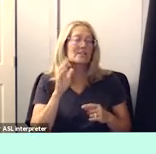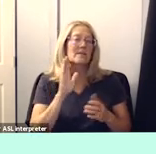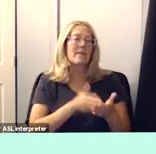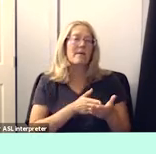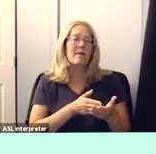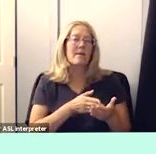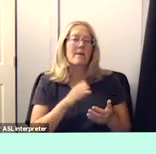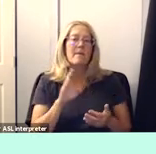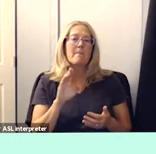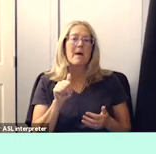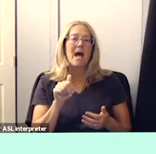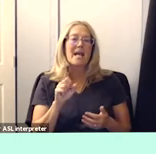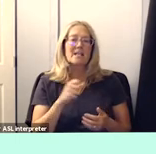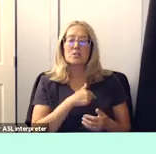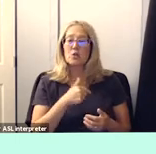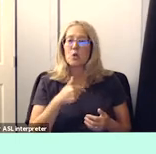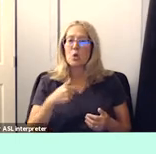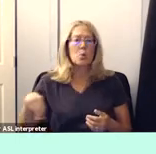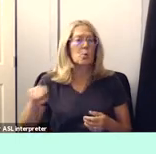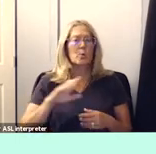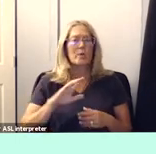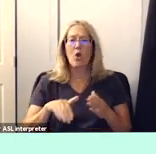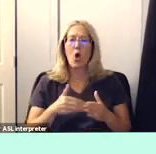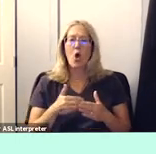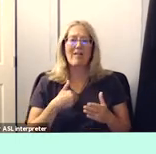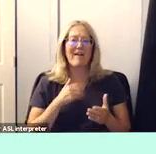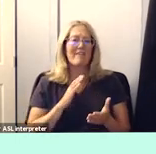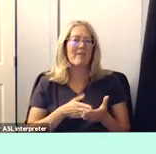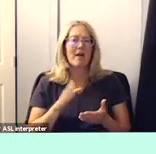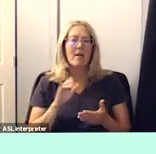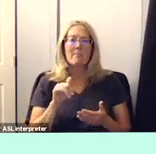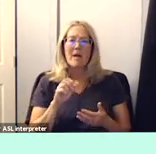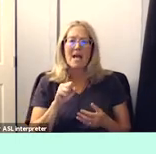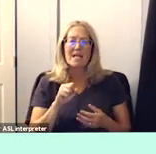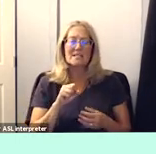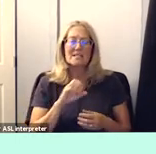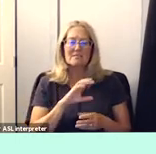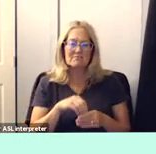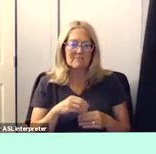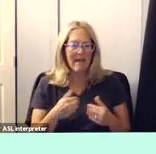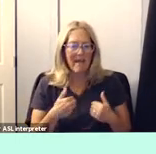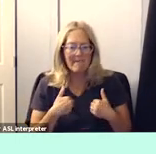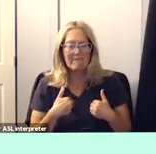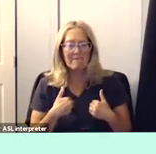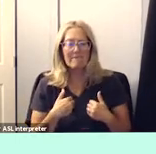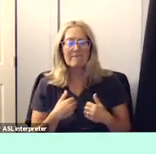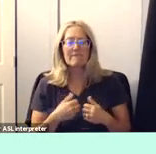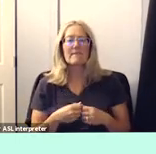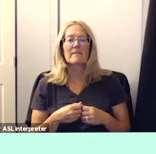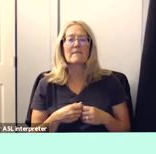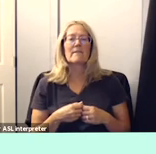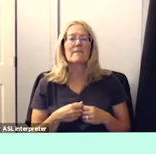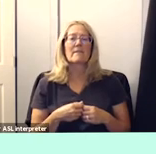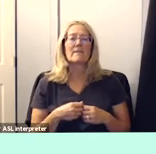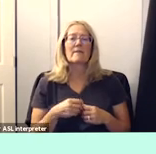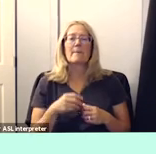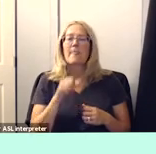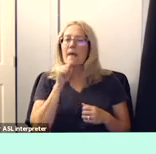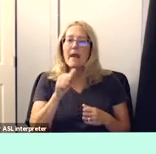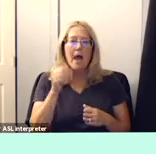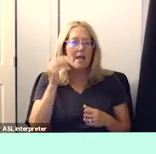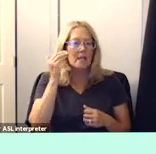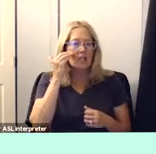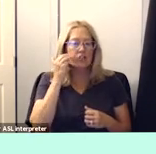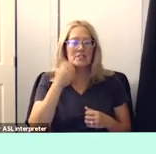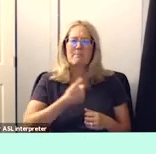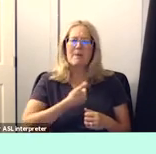we all have biases we all have implicit biases that that um are unconscious to us myself